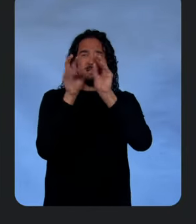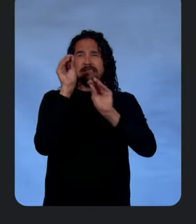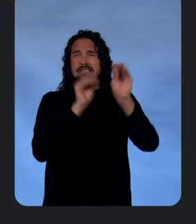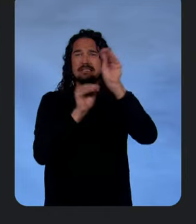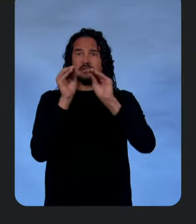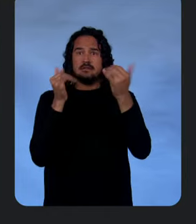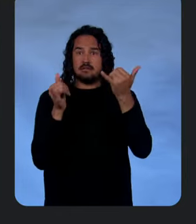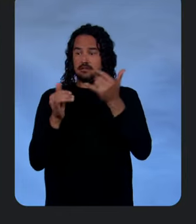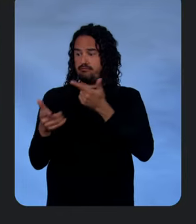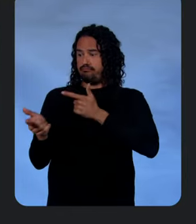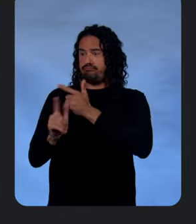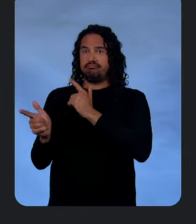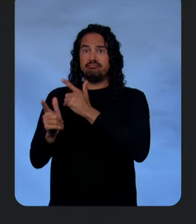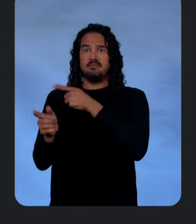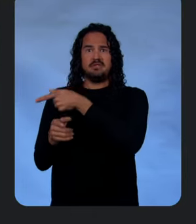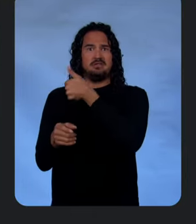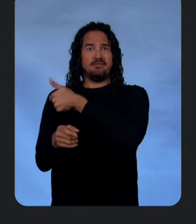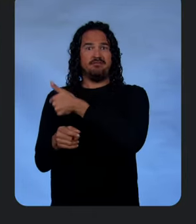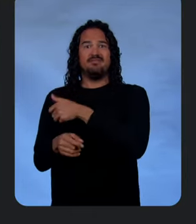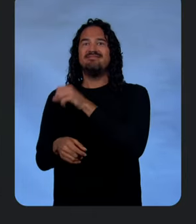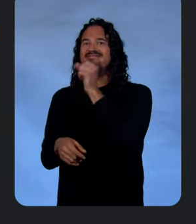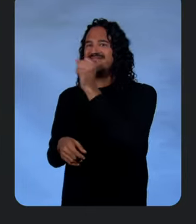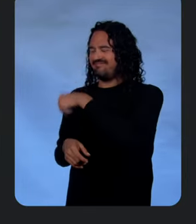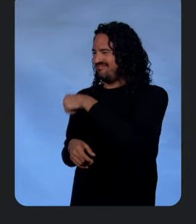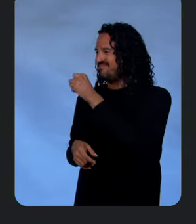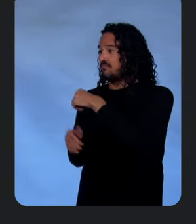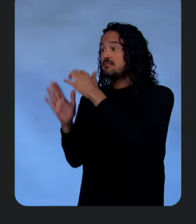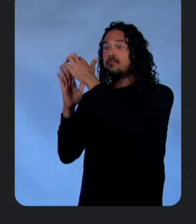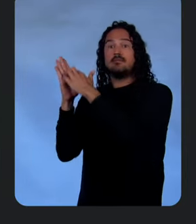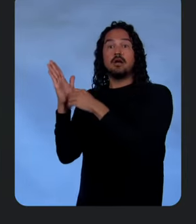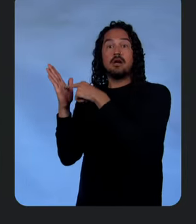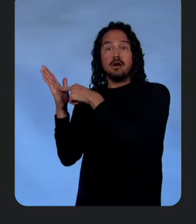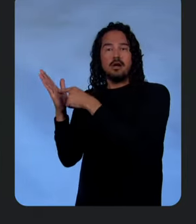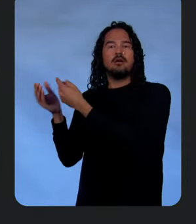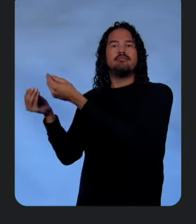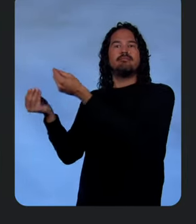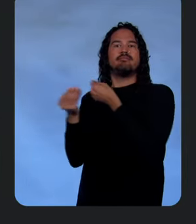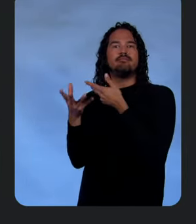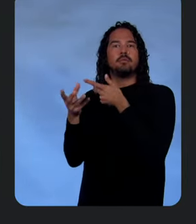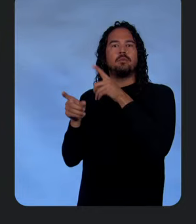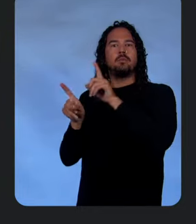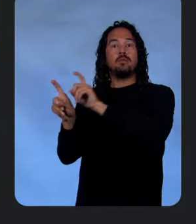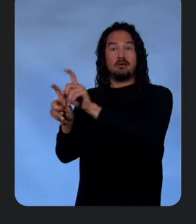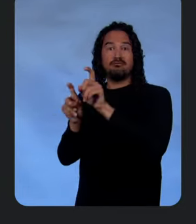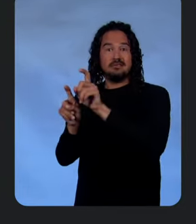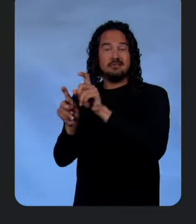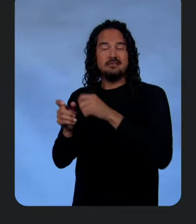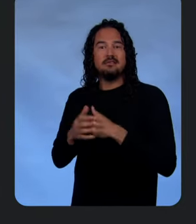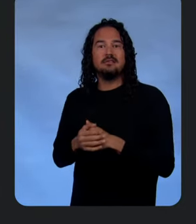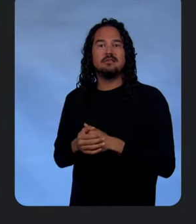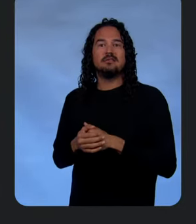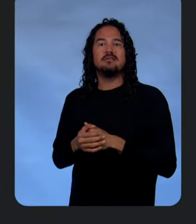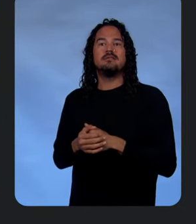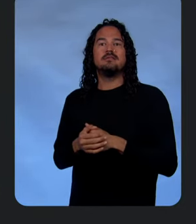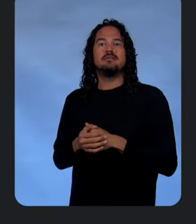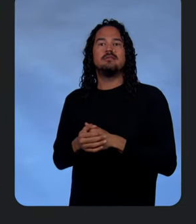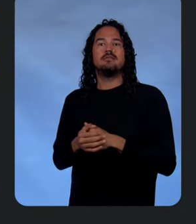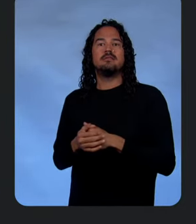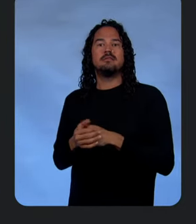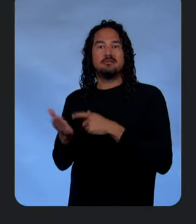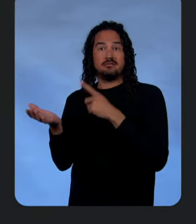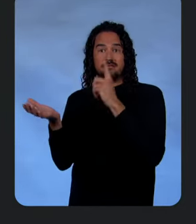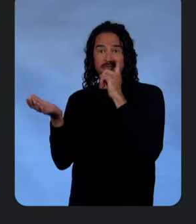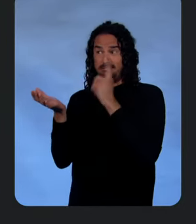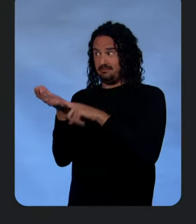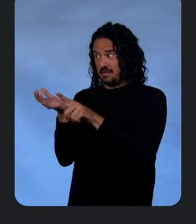All right. So, now that we have this, let's go ahead and add it to our editor. And just to make sure it works, we'll go ahead and get a small piece